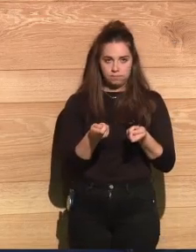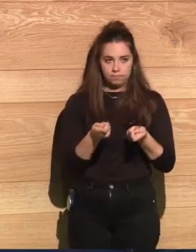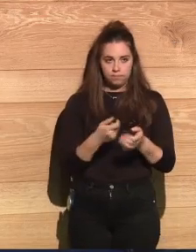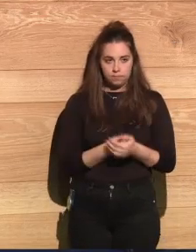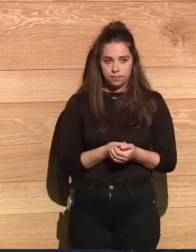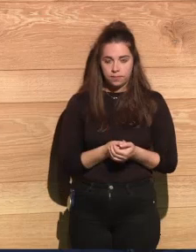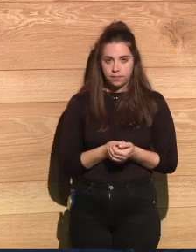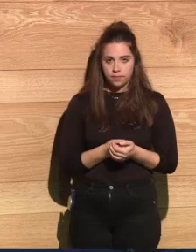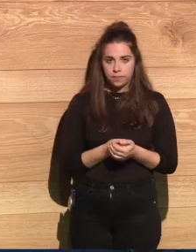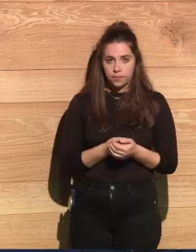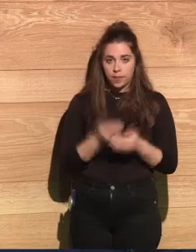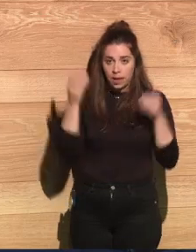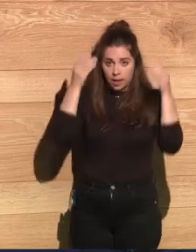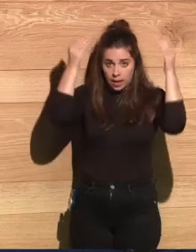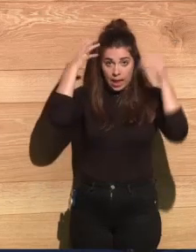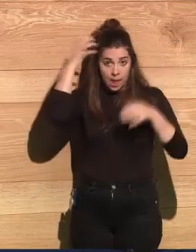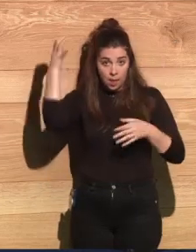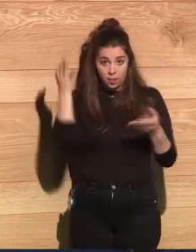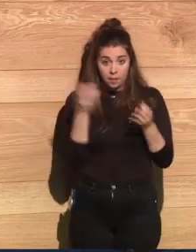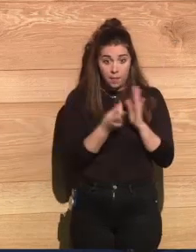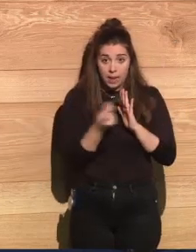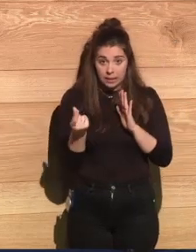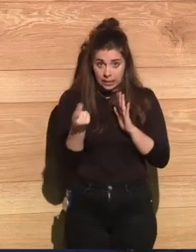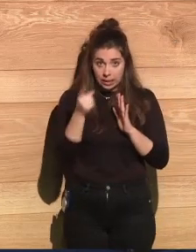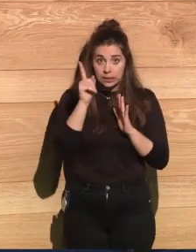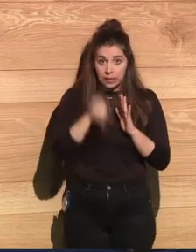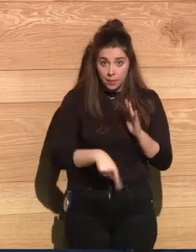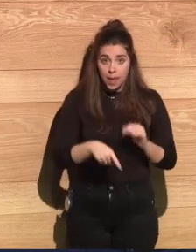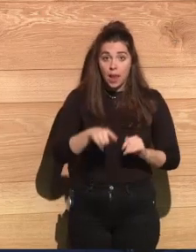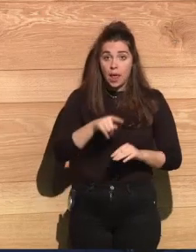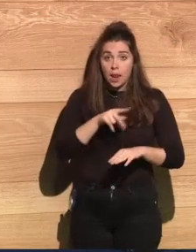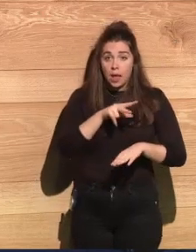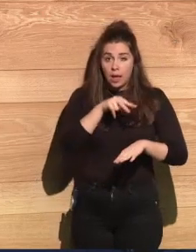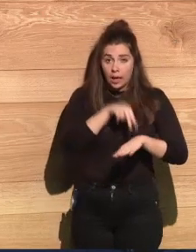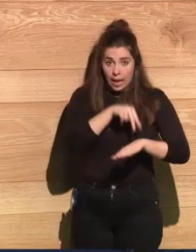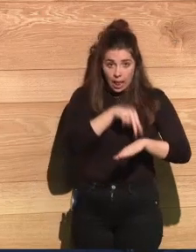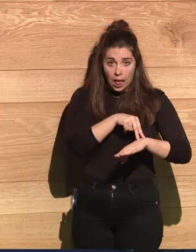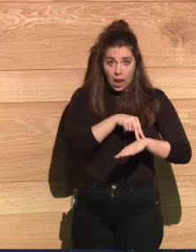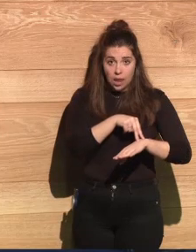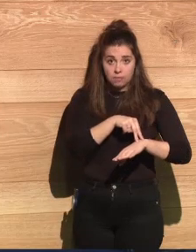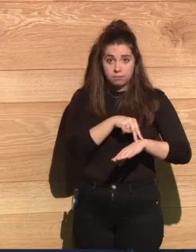had to go, and General MacArthur took over the ruling of Japan.